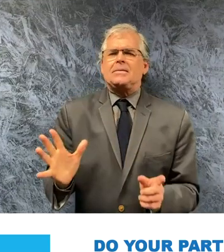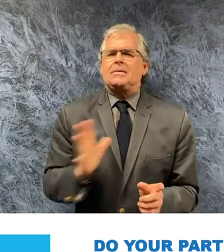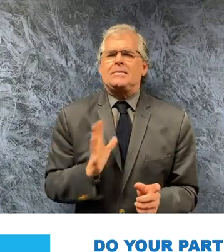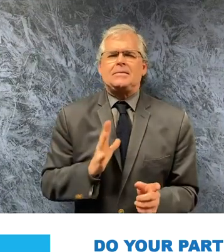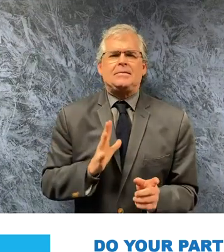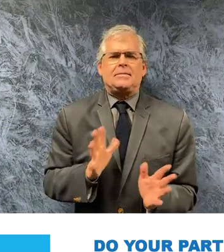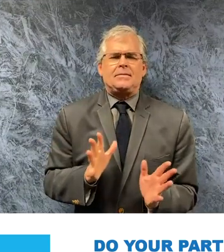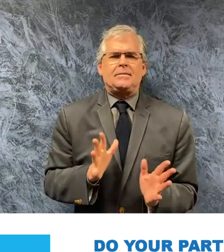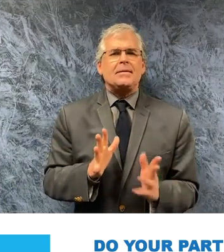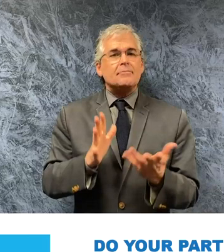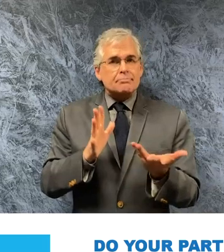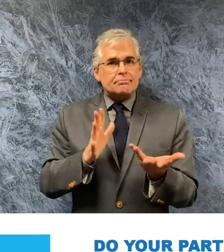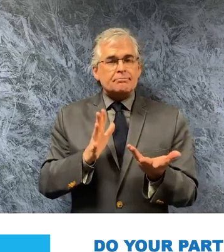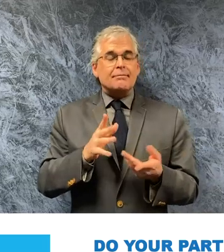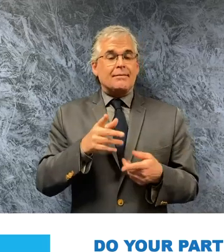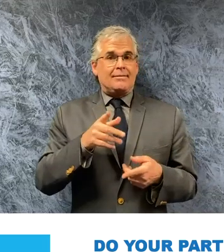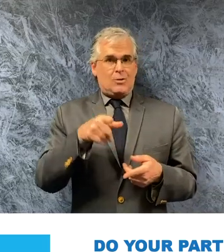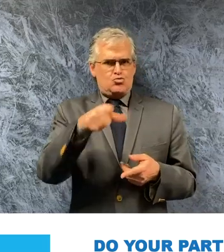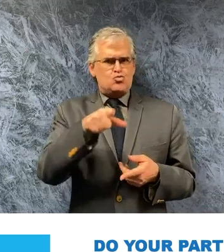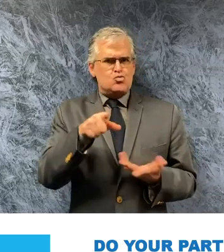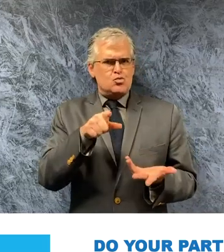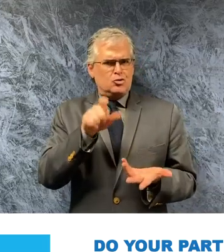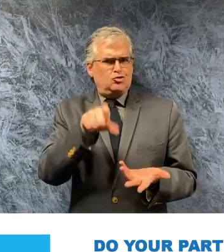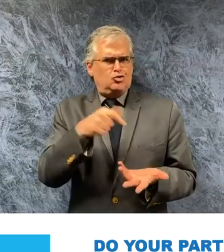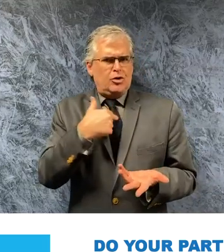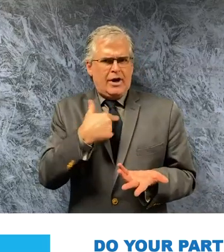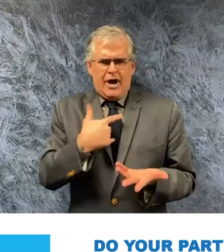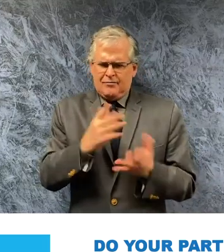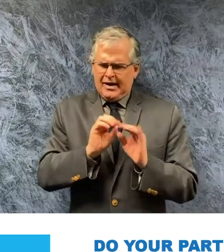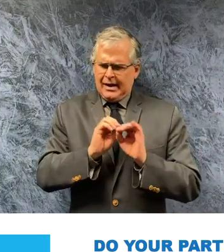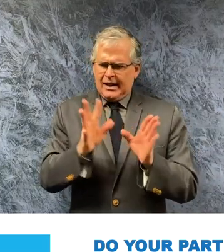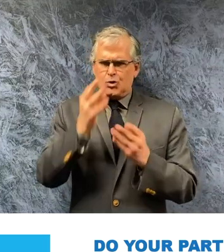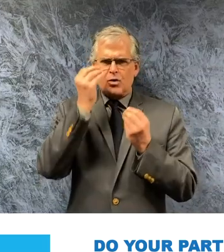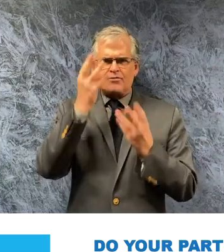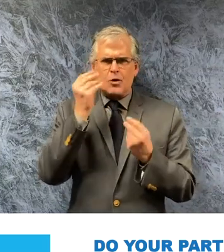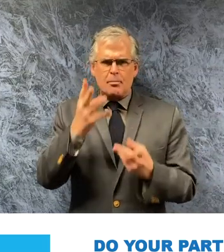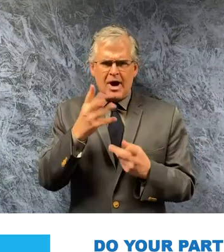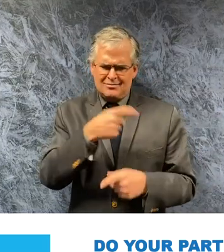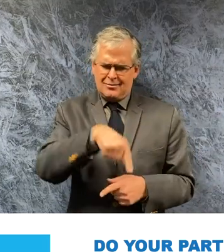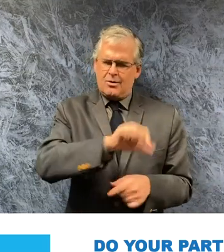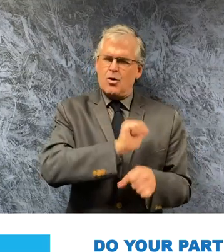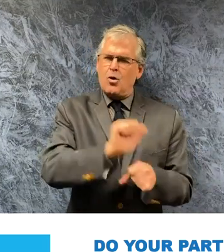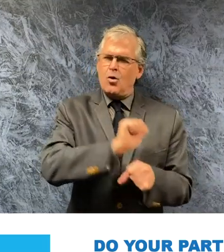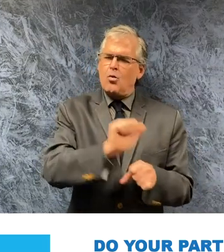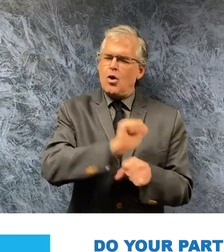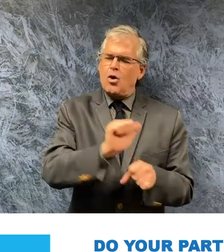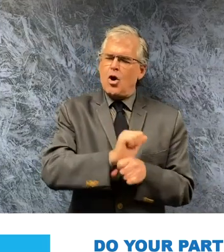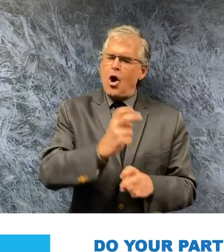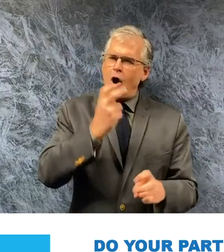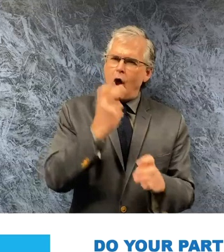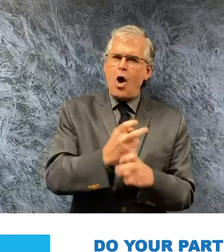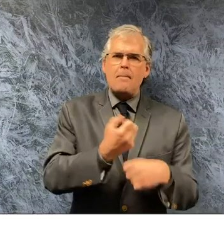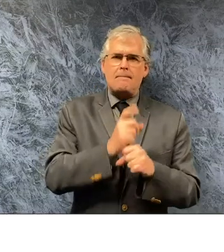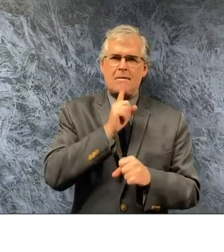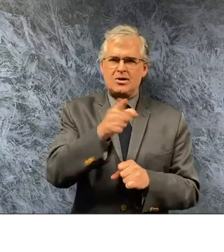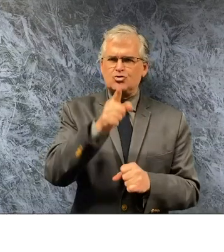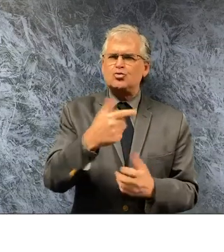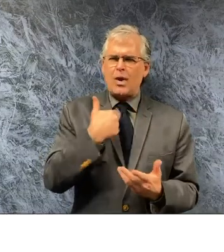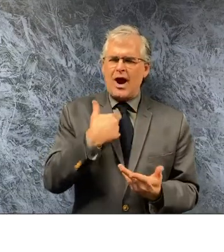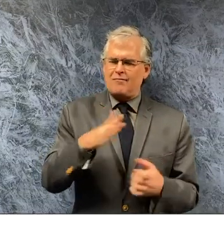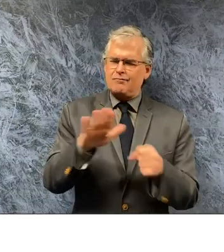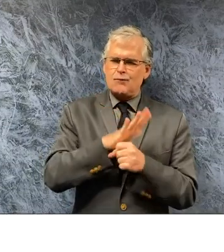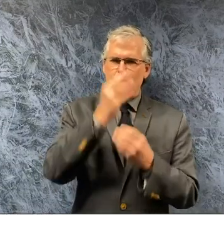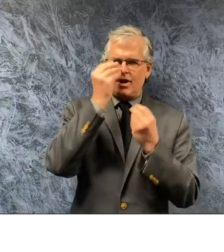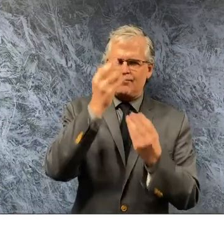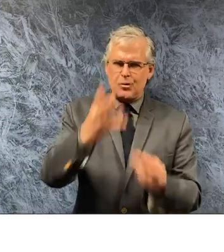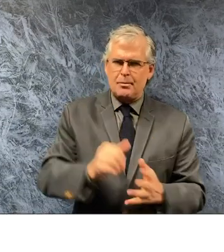and the trust that they are working hard to keep you informed please support them as they support us thank you for your time